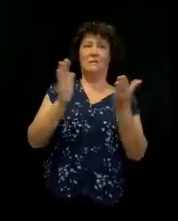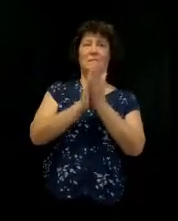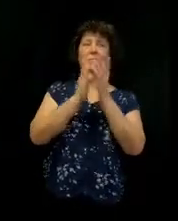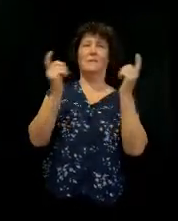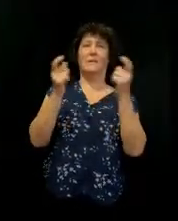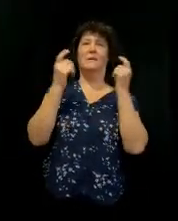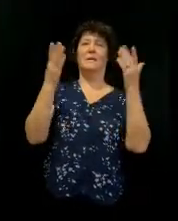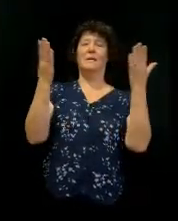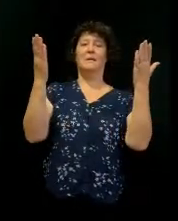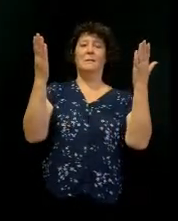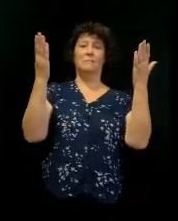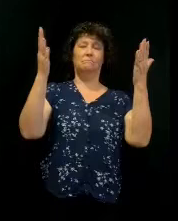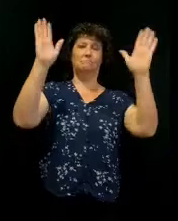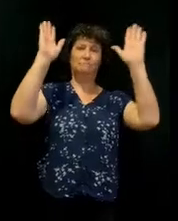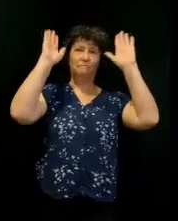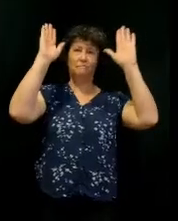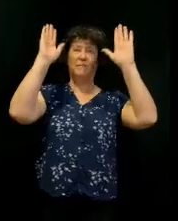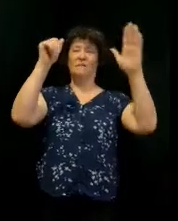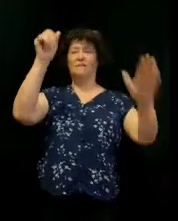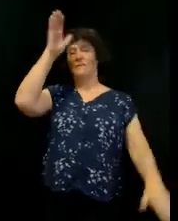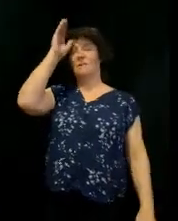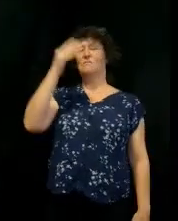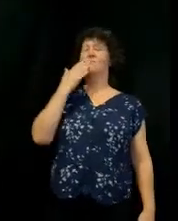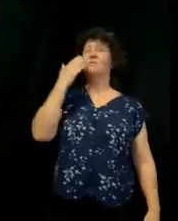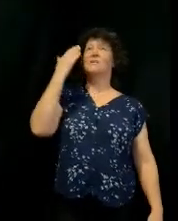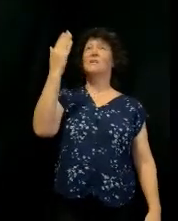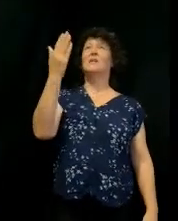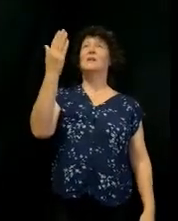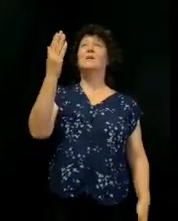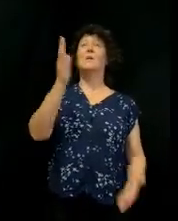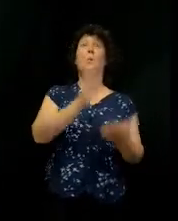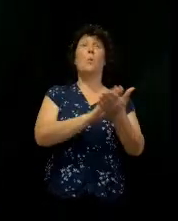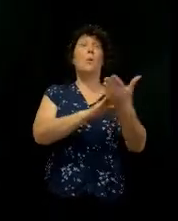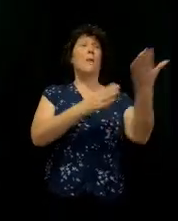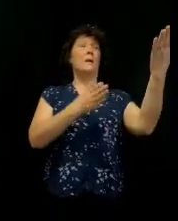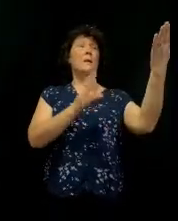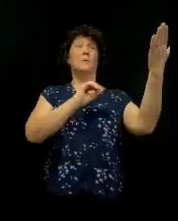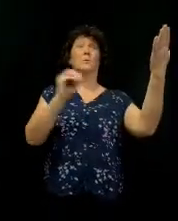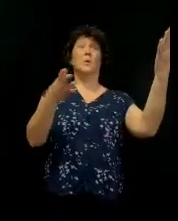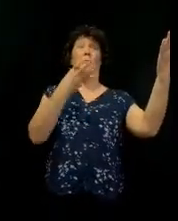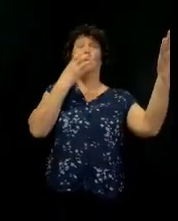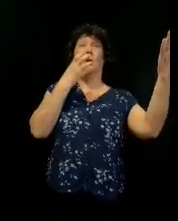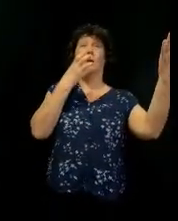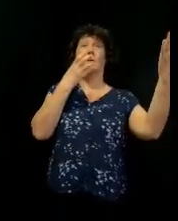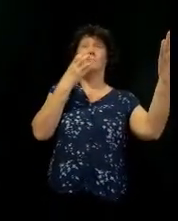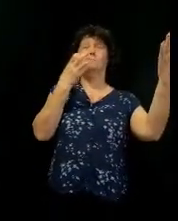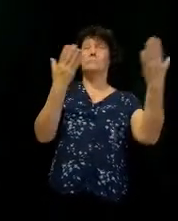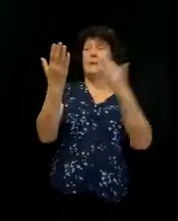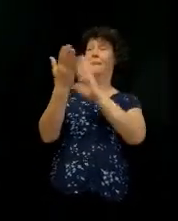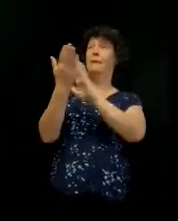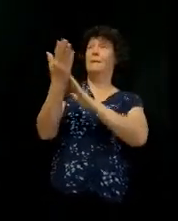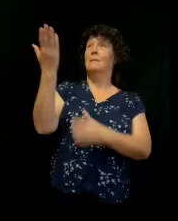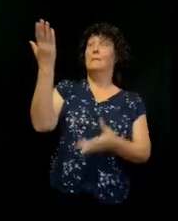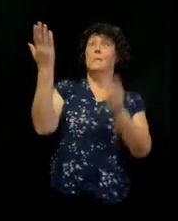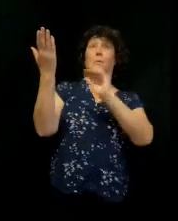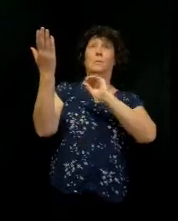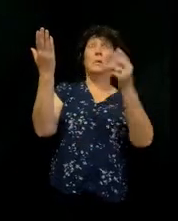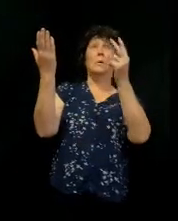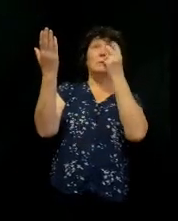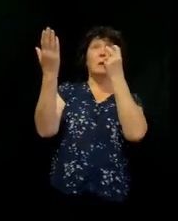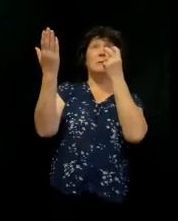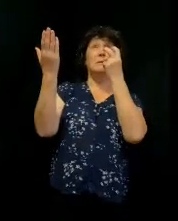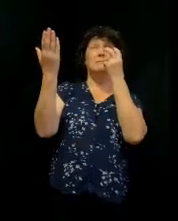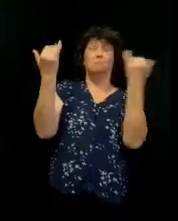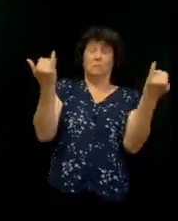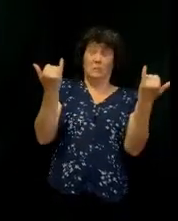I want you to lift your hands to the king today. Father, thank you. We lift one hand without wrath, one hand without doubting today, God. Today,